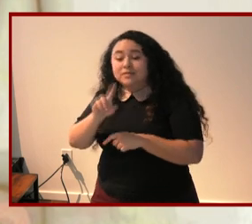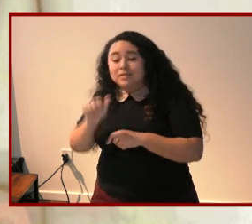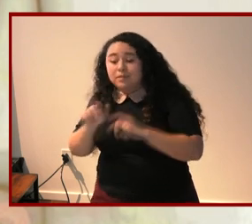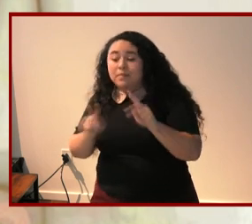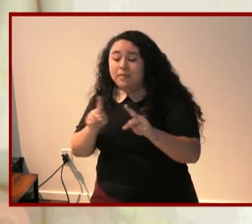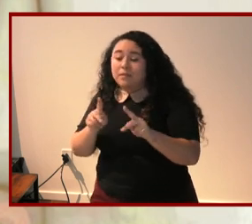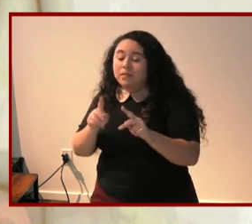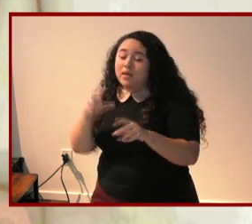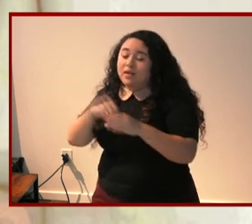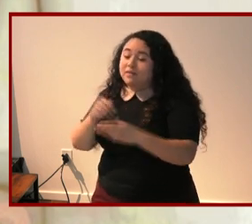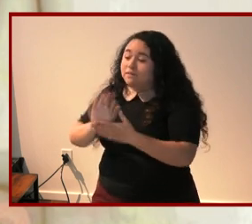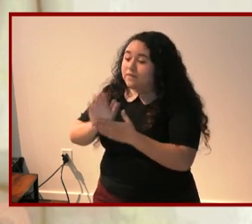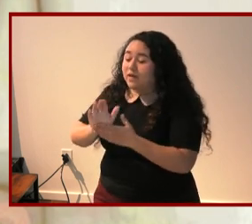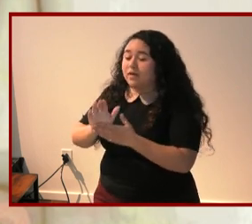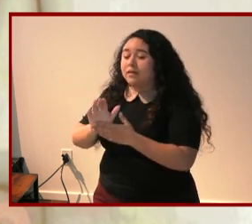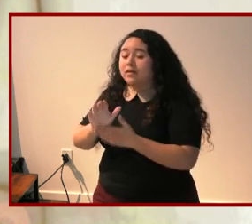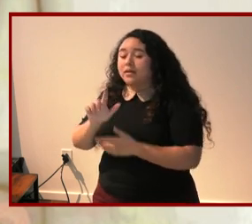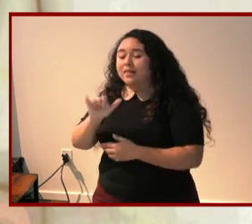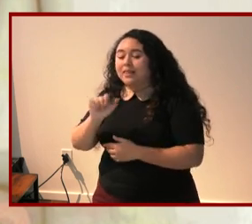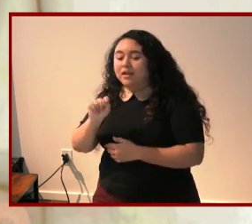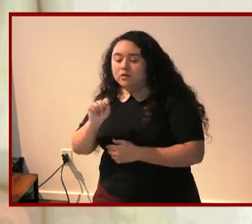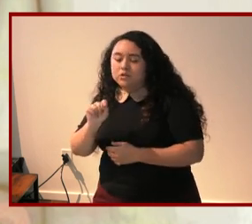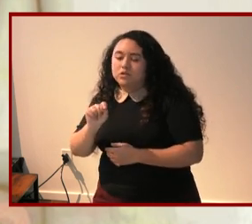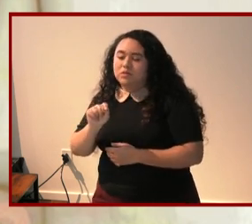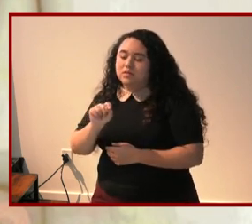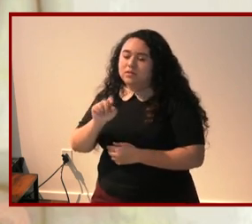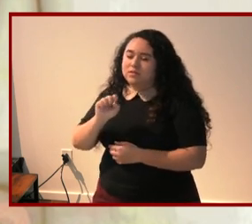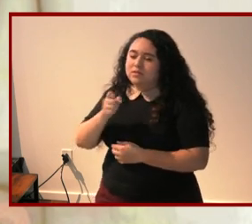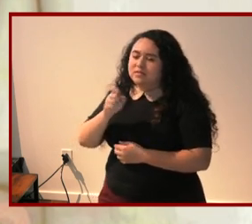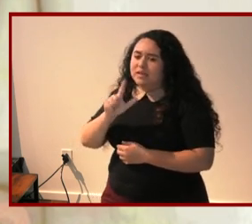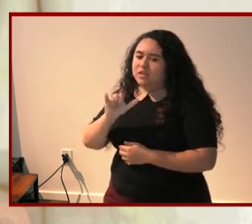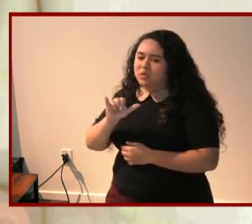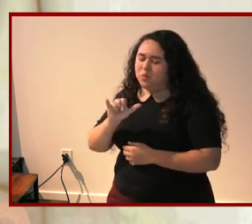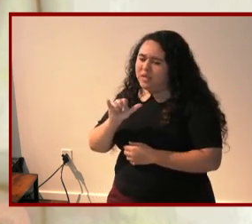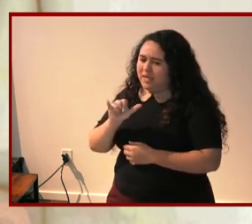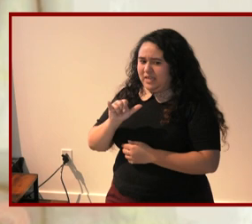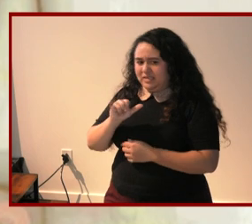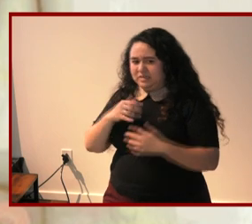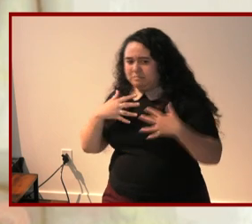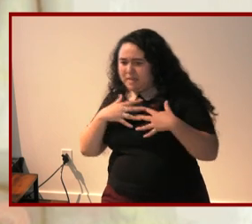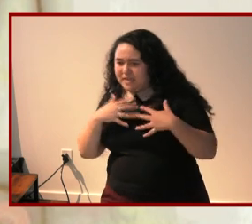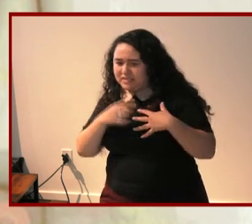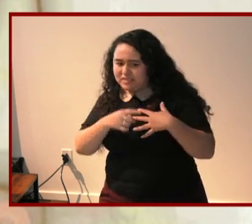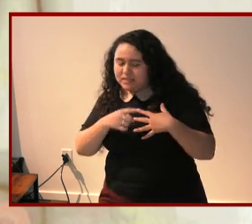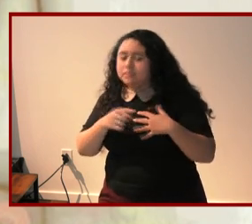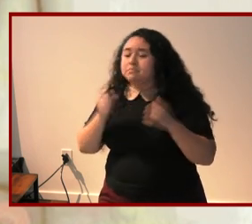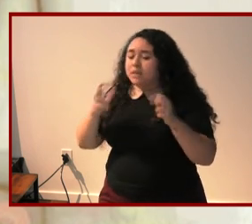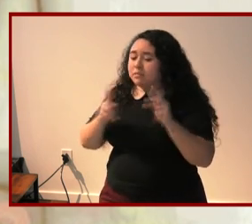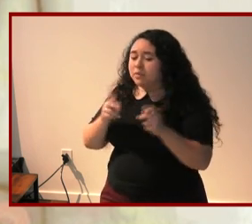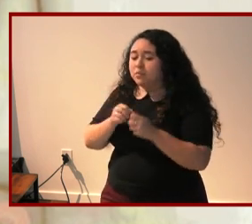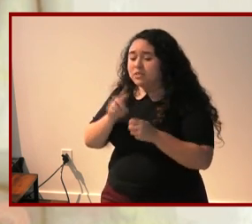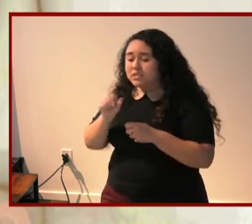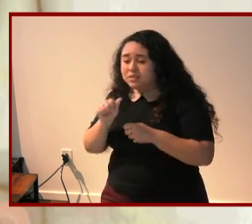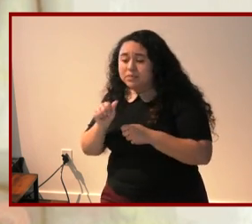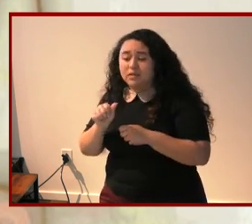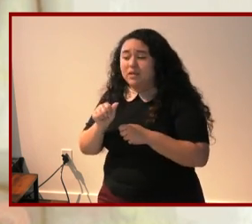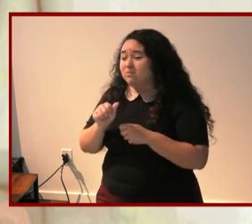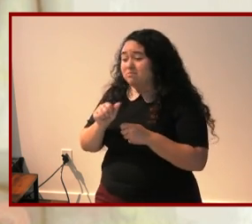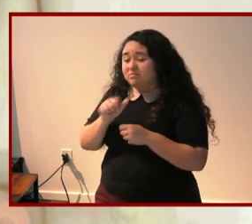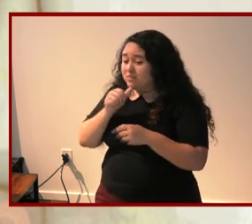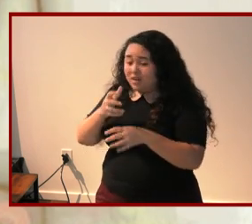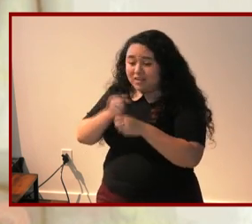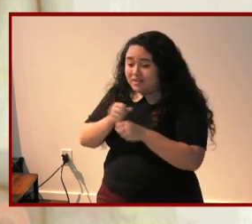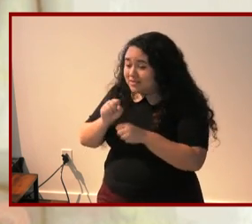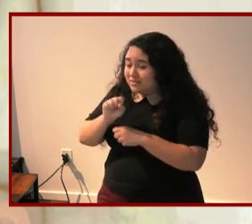been depicted in film and literature as sexually menacing many people with disabilities have been denied opportunities to sex education or to